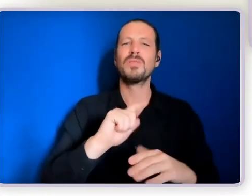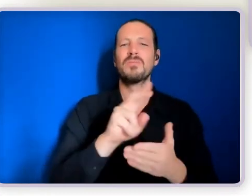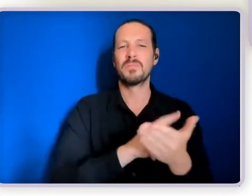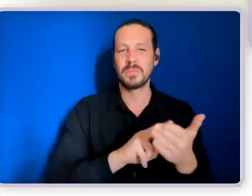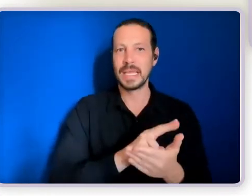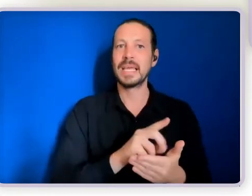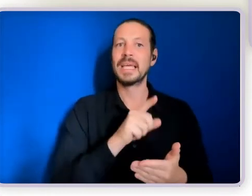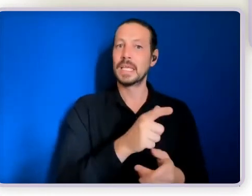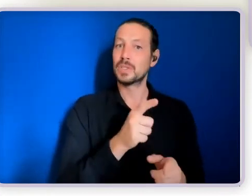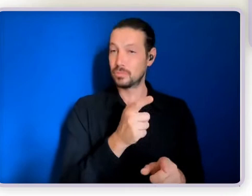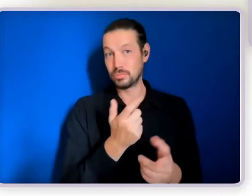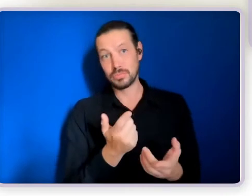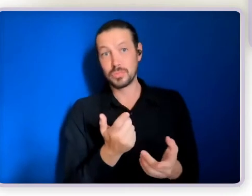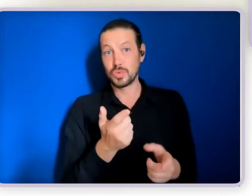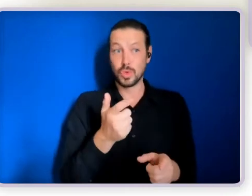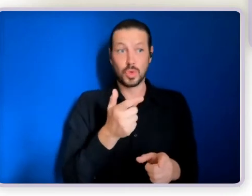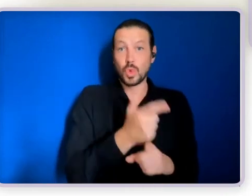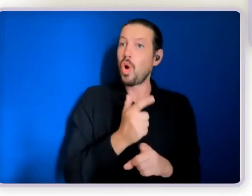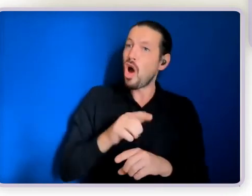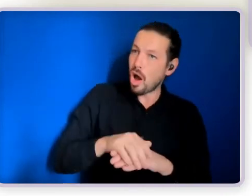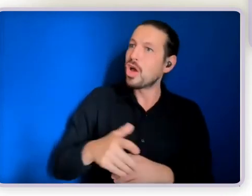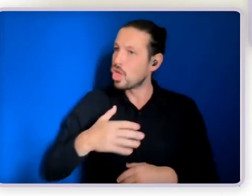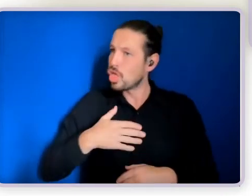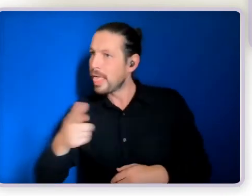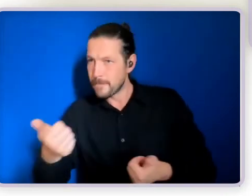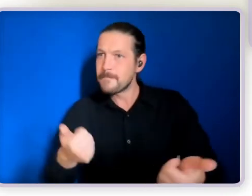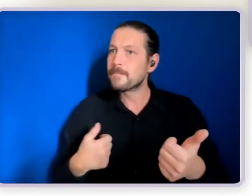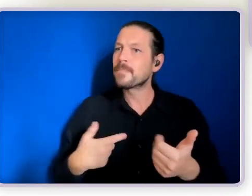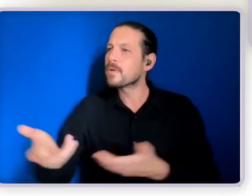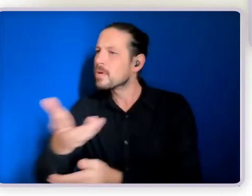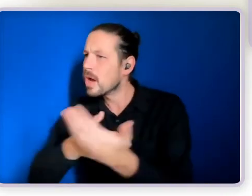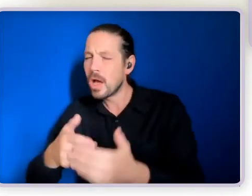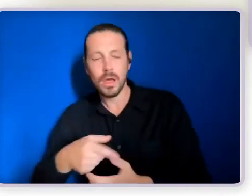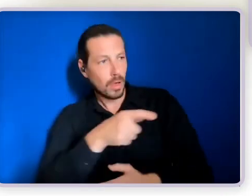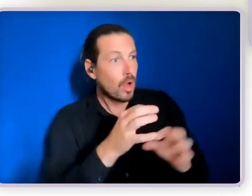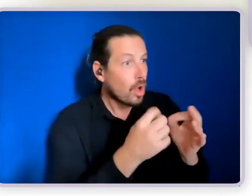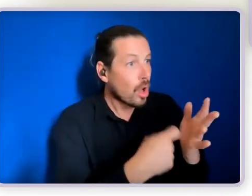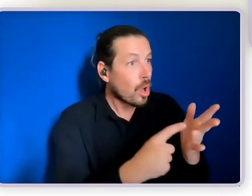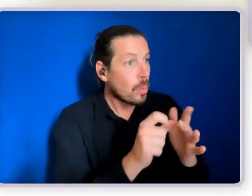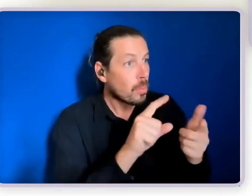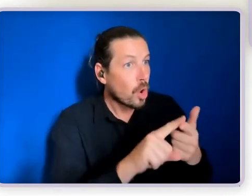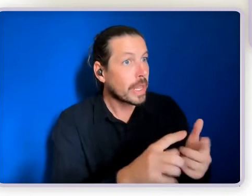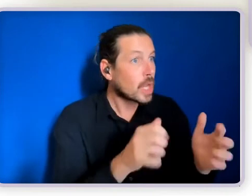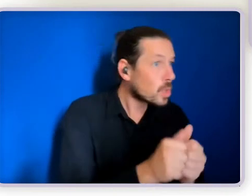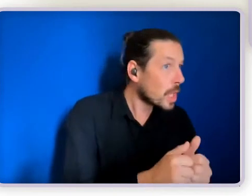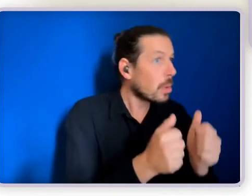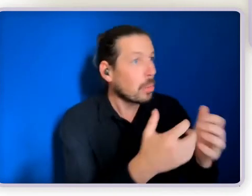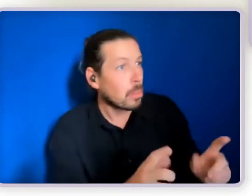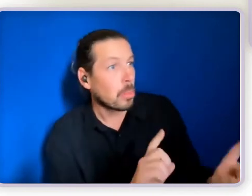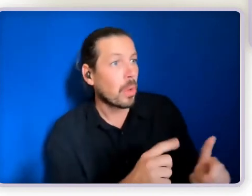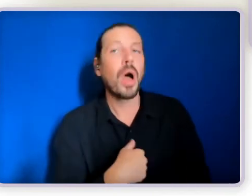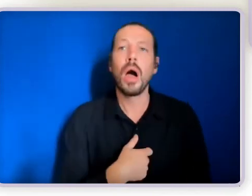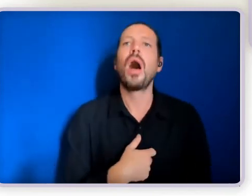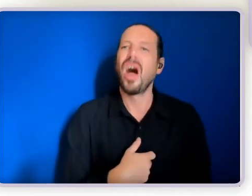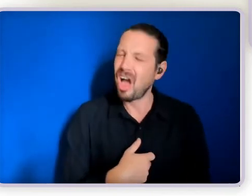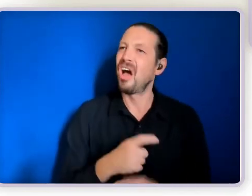dialogue happening and then throwing it back to him what do you think what would you like what are your thoughts you know and then they proceed from there so